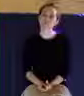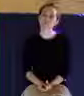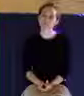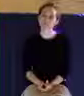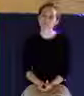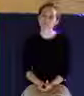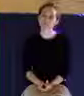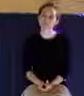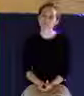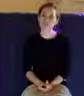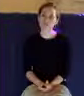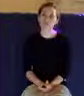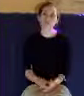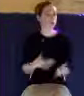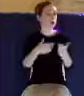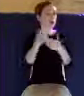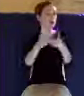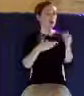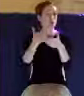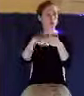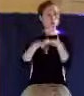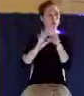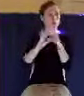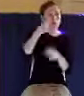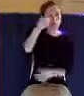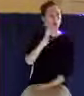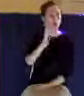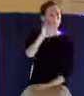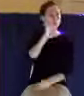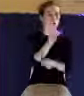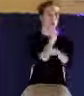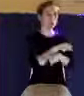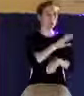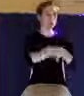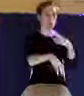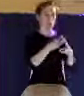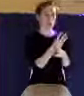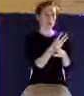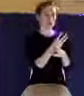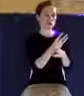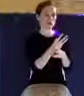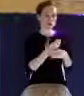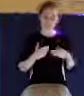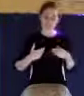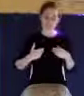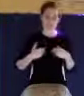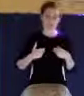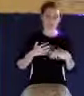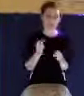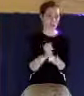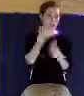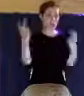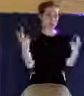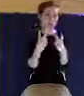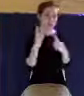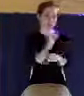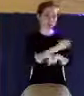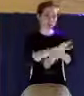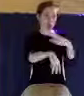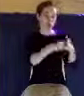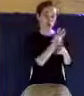For whatsoever is born of God overcometh the world. And this is the victory that overcometh the world, even our